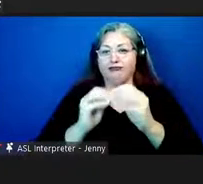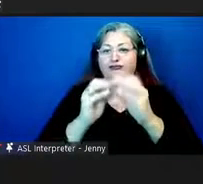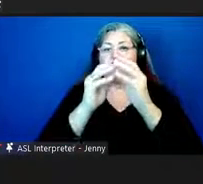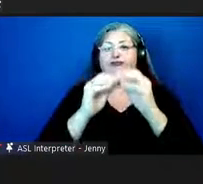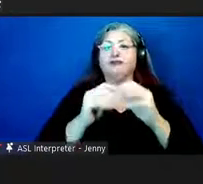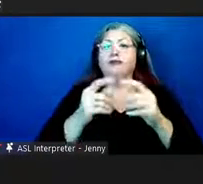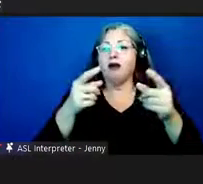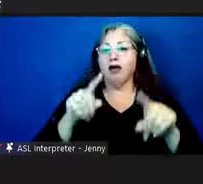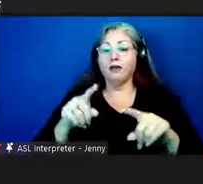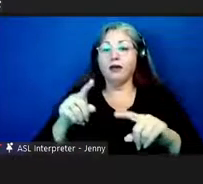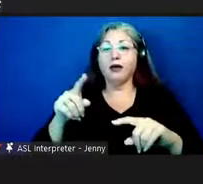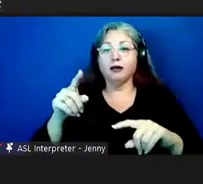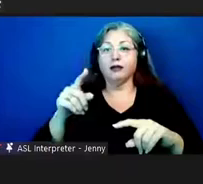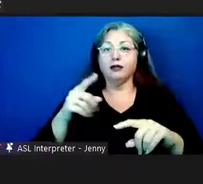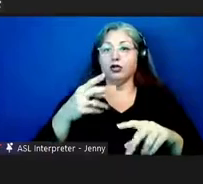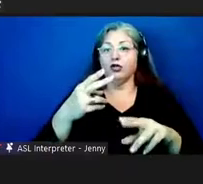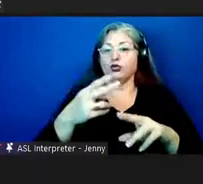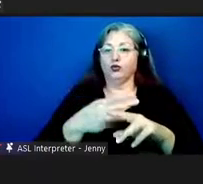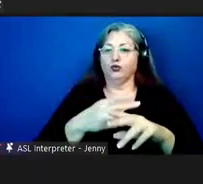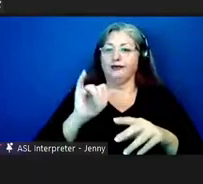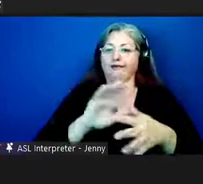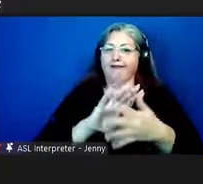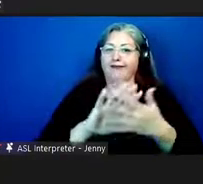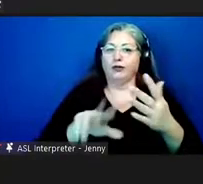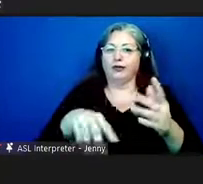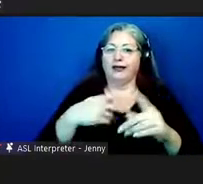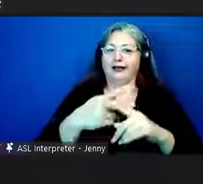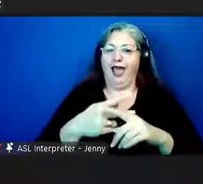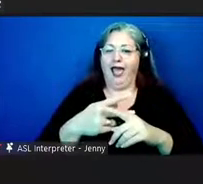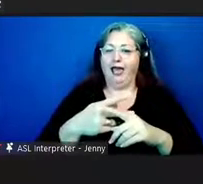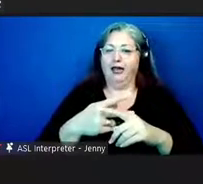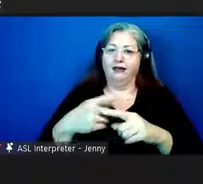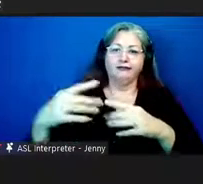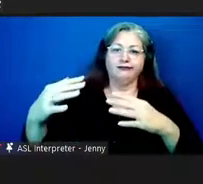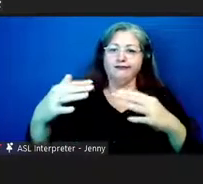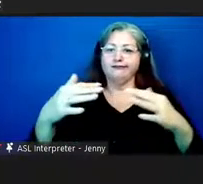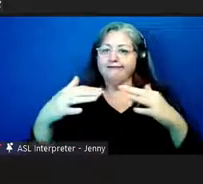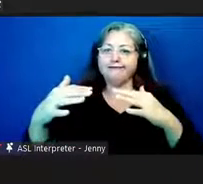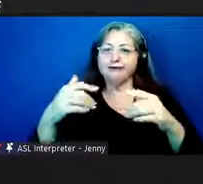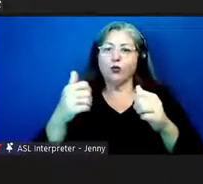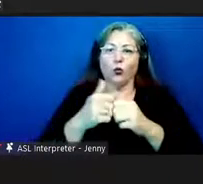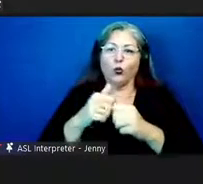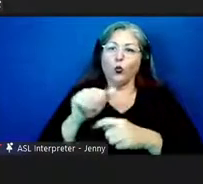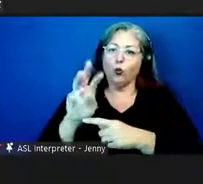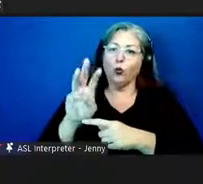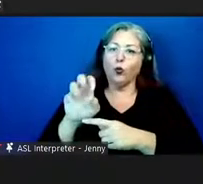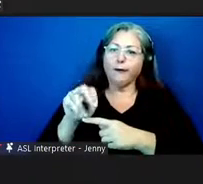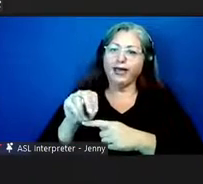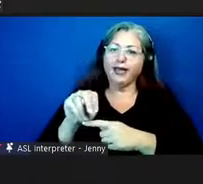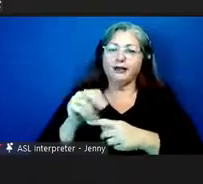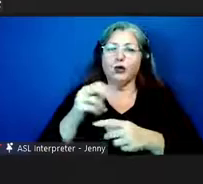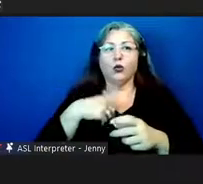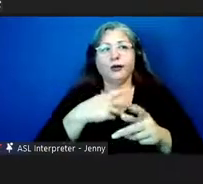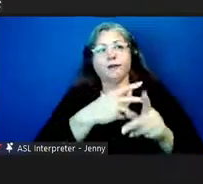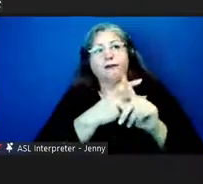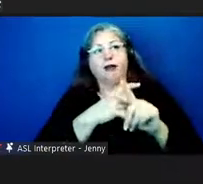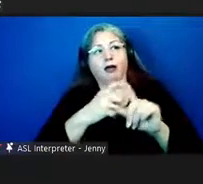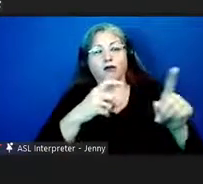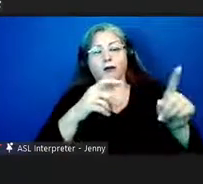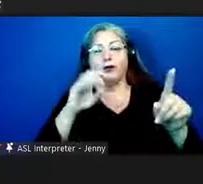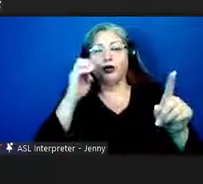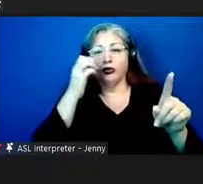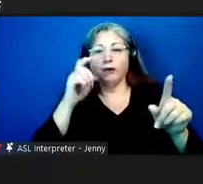with that kind of uh fighting going on using weaponry from europe and our own weaponry